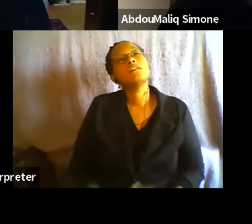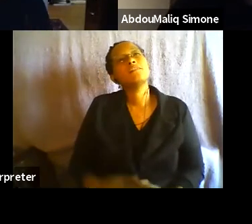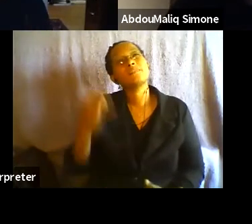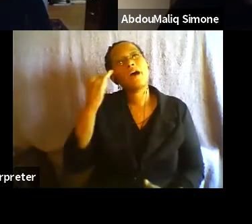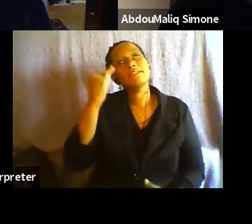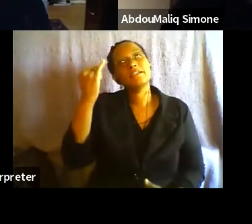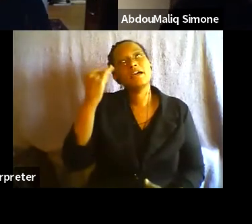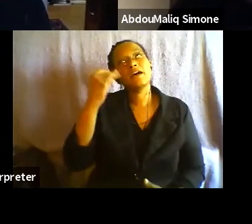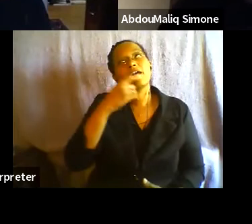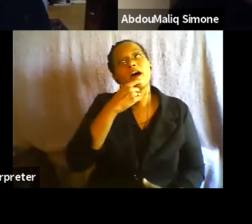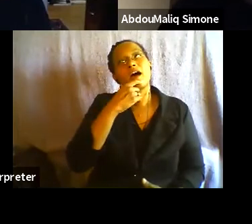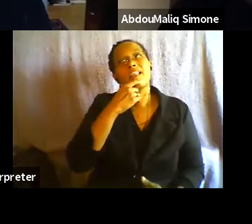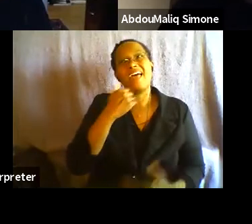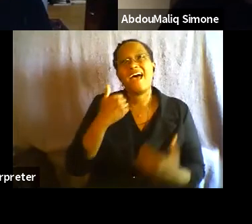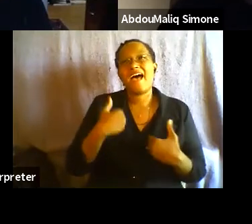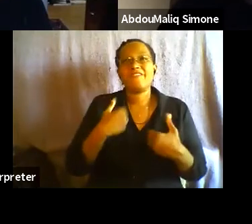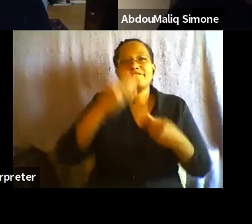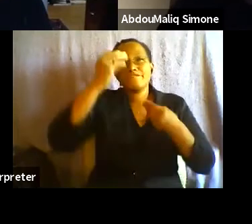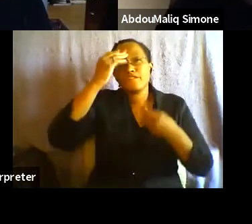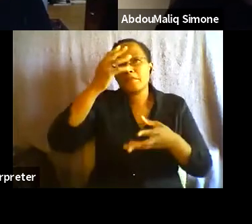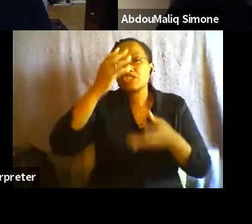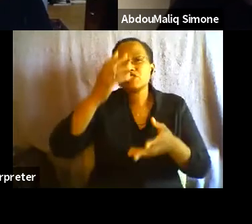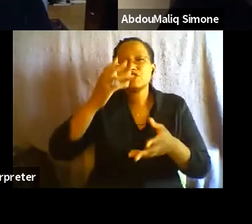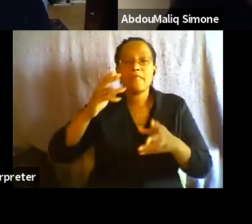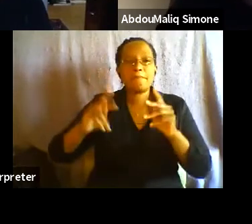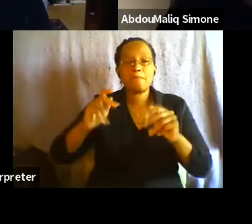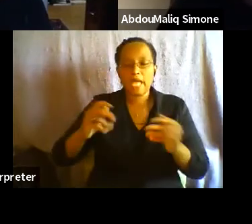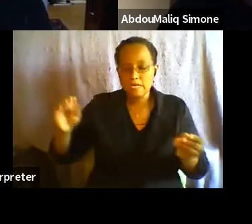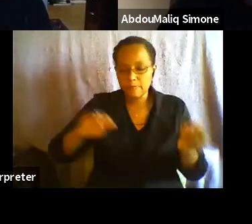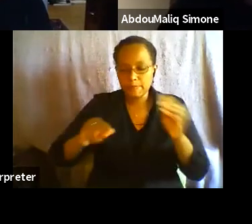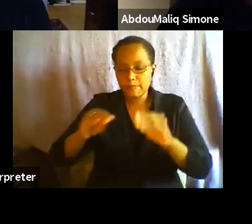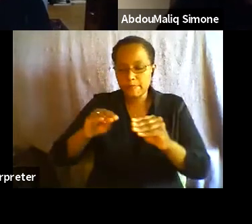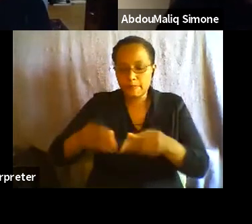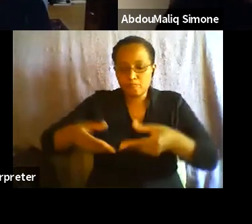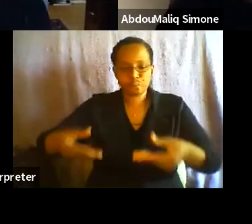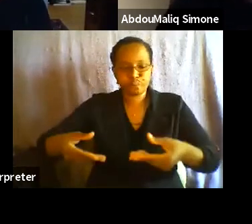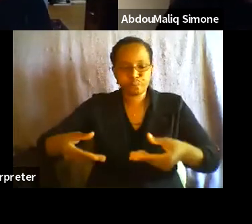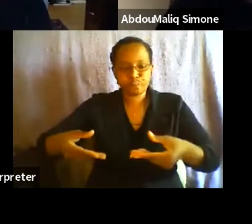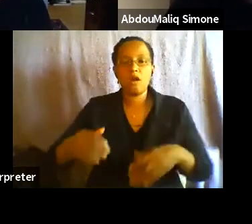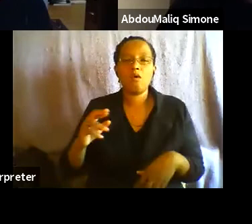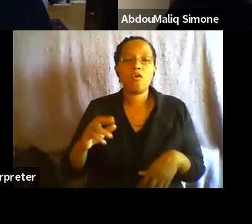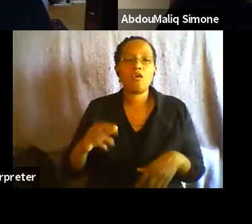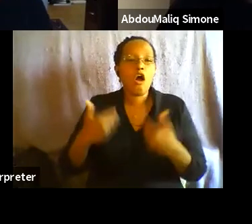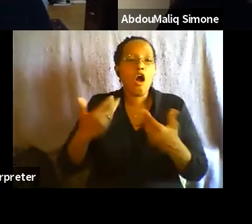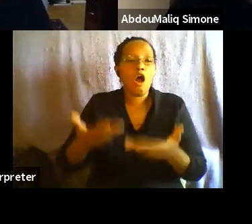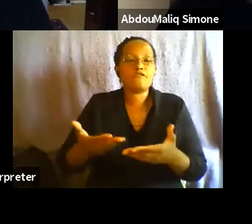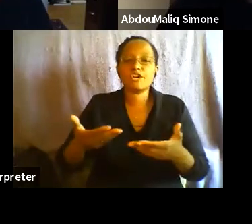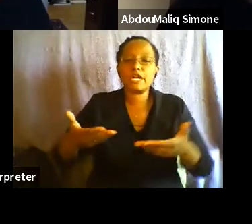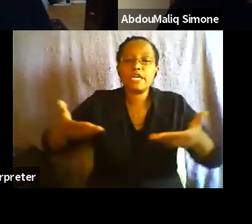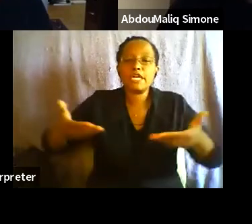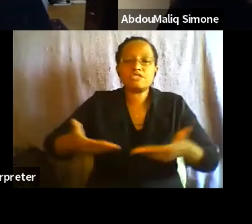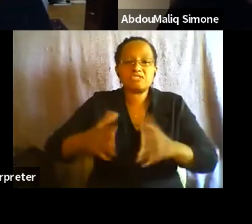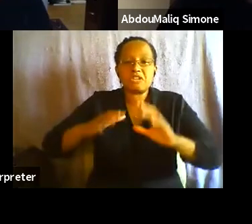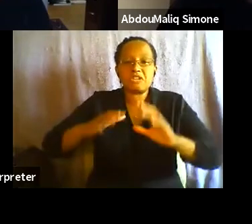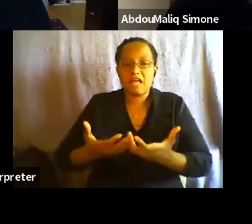consultants can put together or that an introductory course at the university will cover and then we'll be